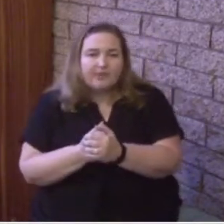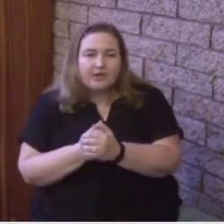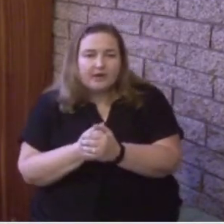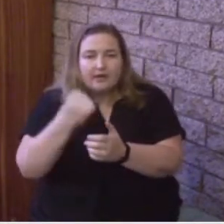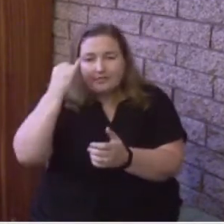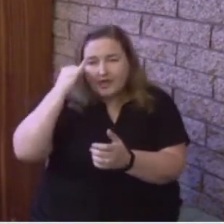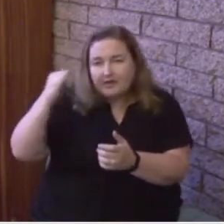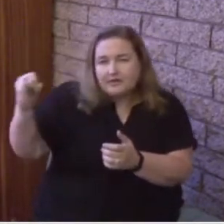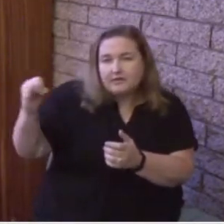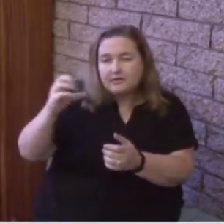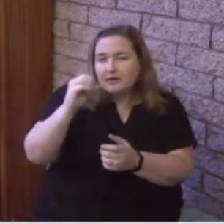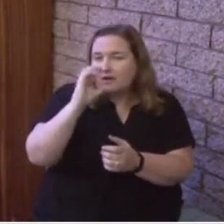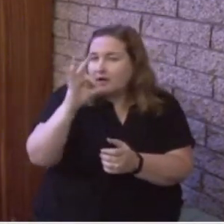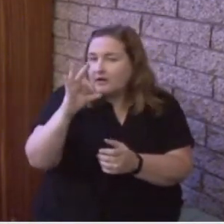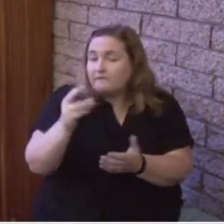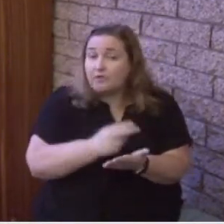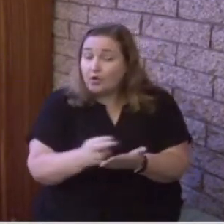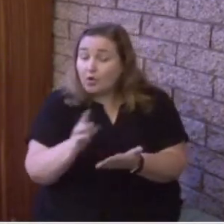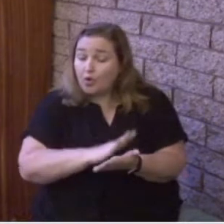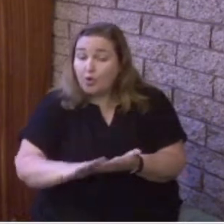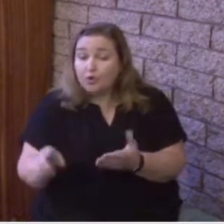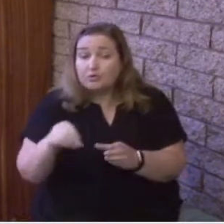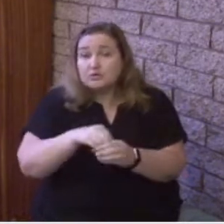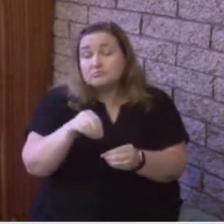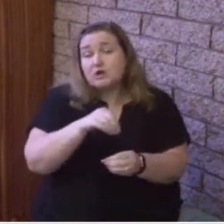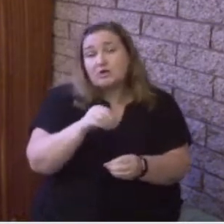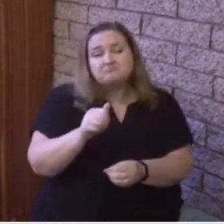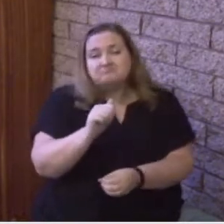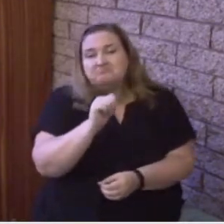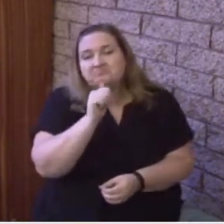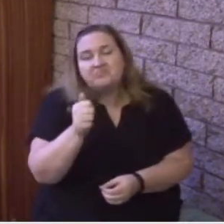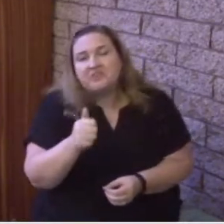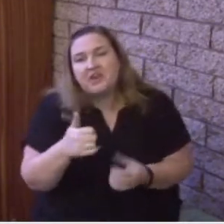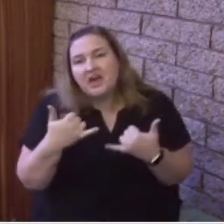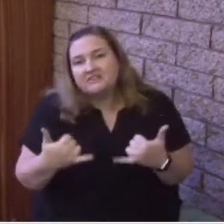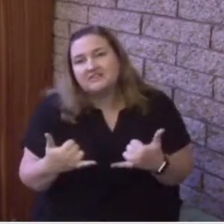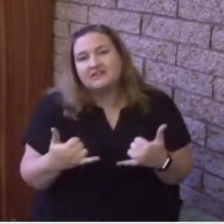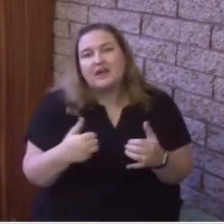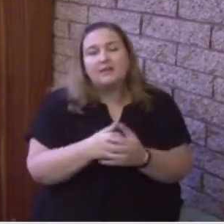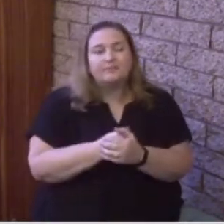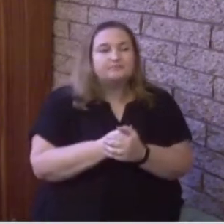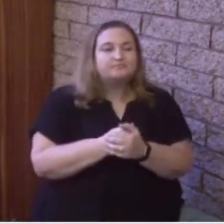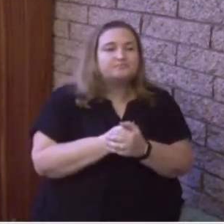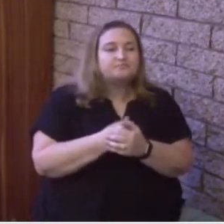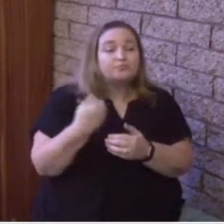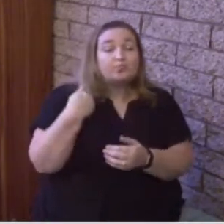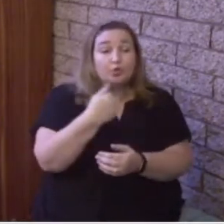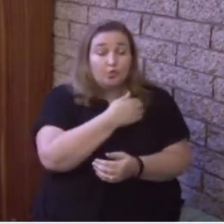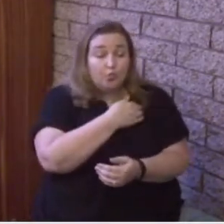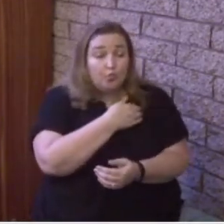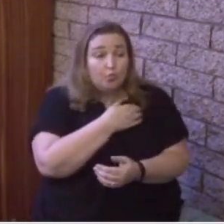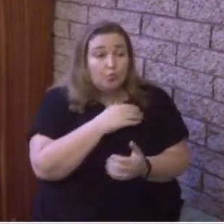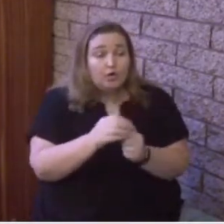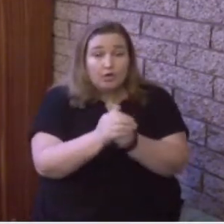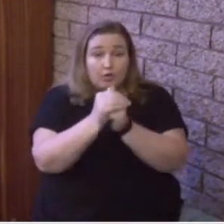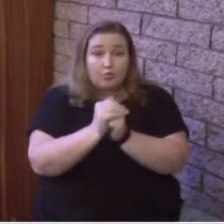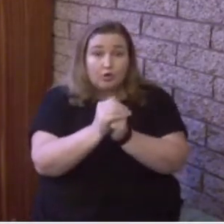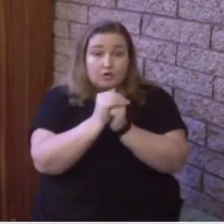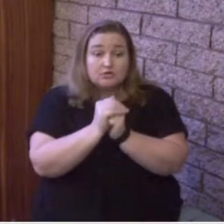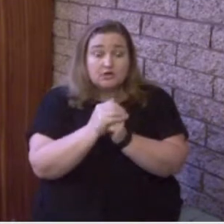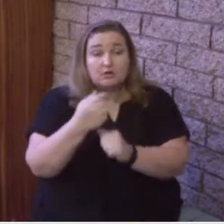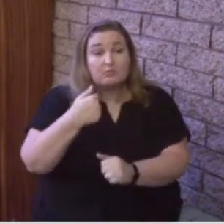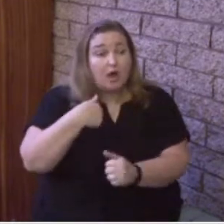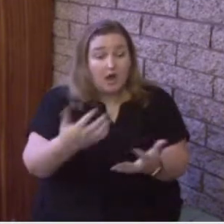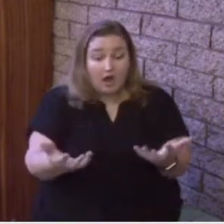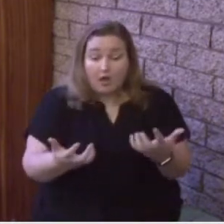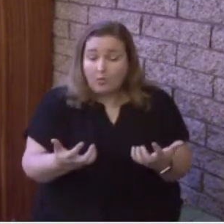Not today. Not today, friends. As we worship together, I want us not only to learn about the